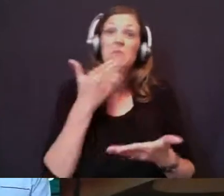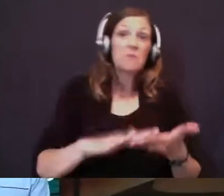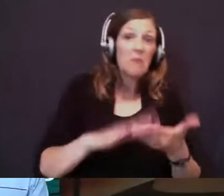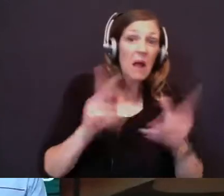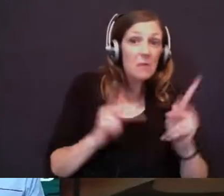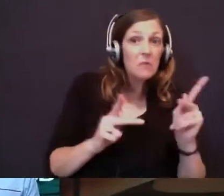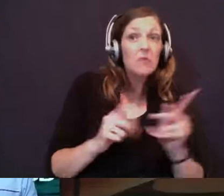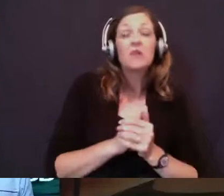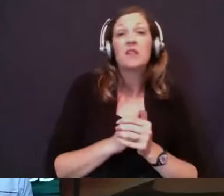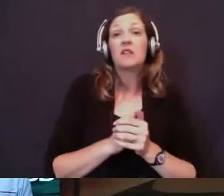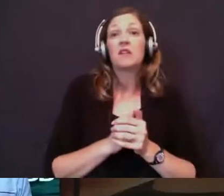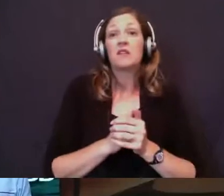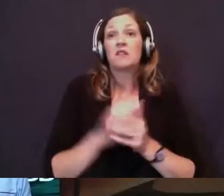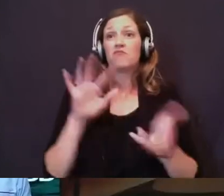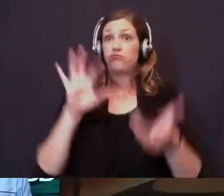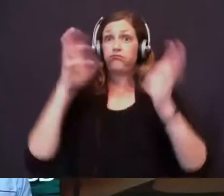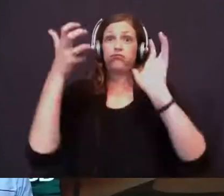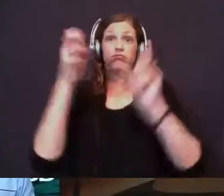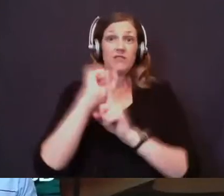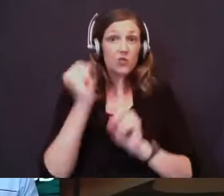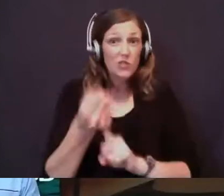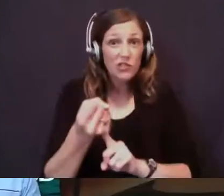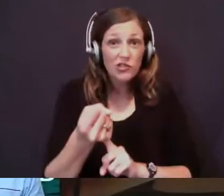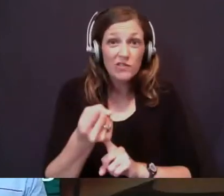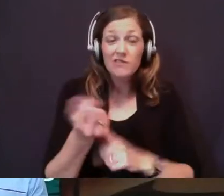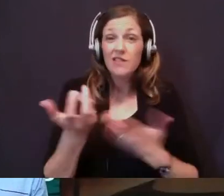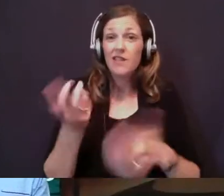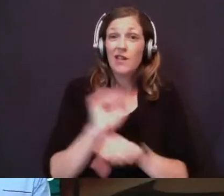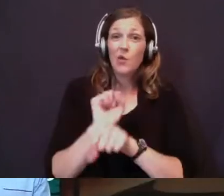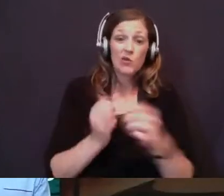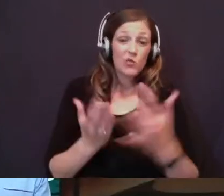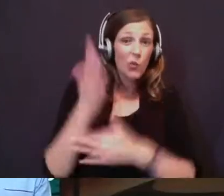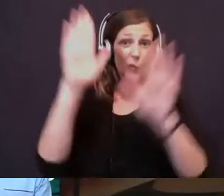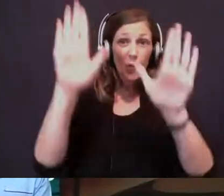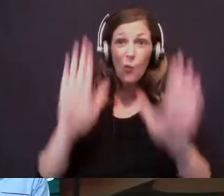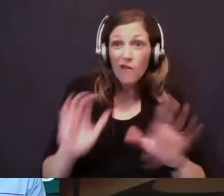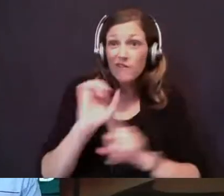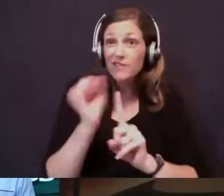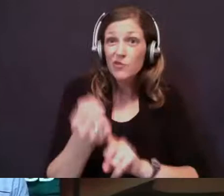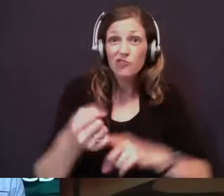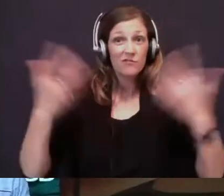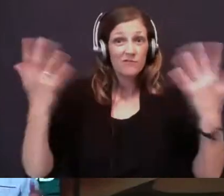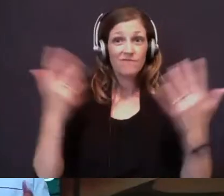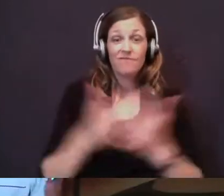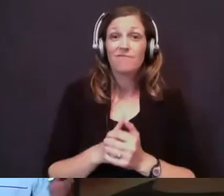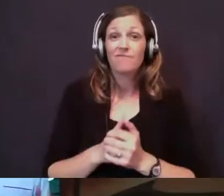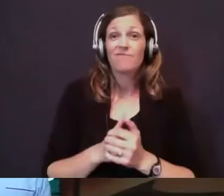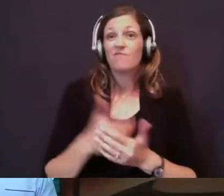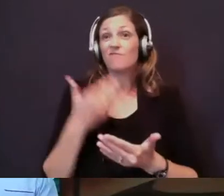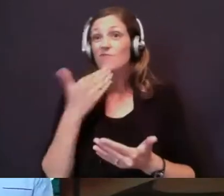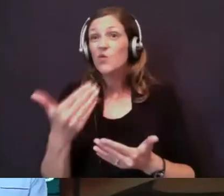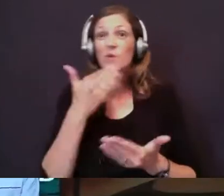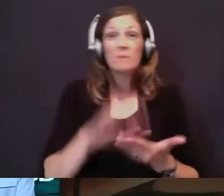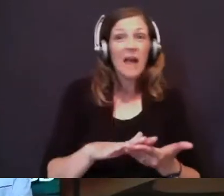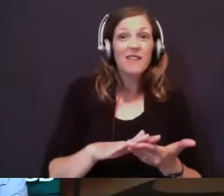through calamitous circumstances, and he works through wonderful circumstances. The good and the bad,